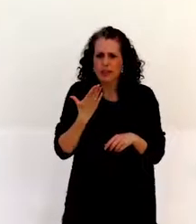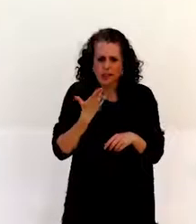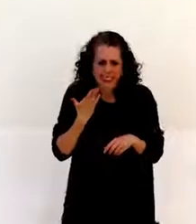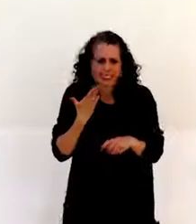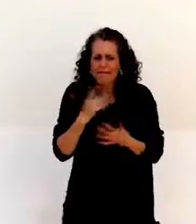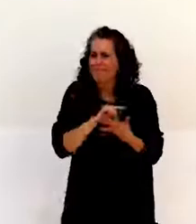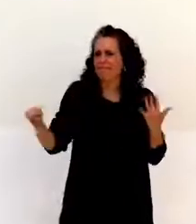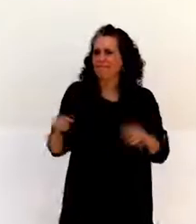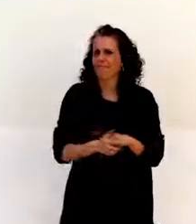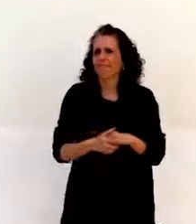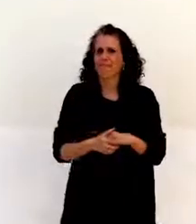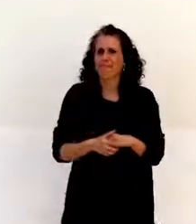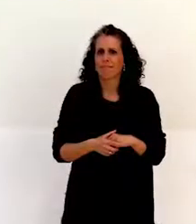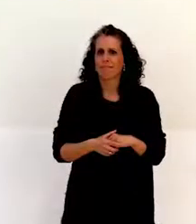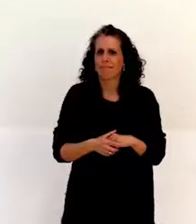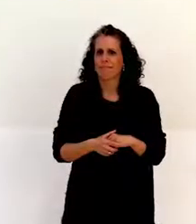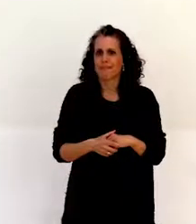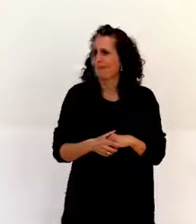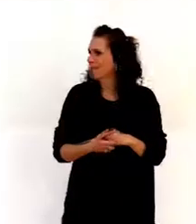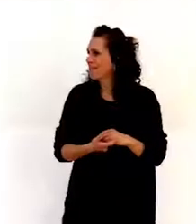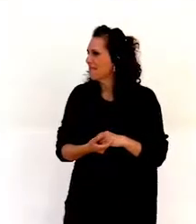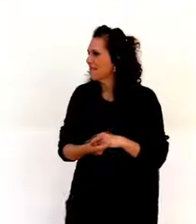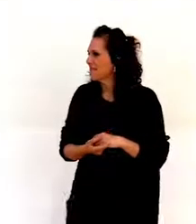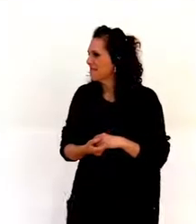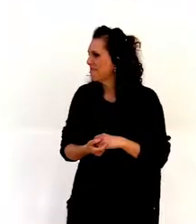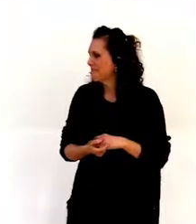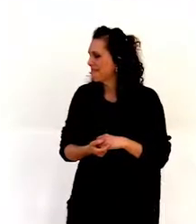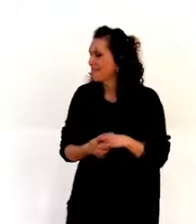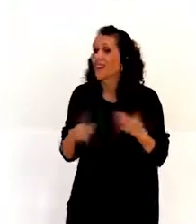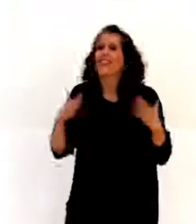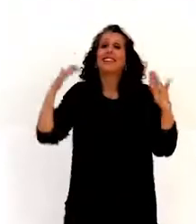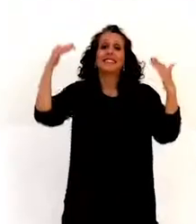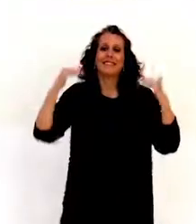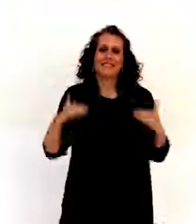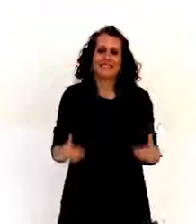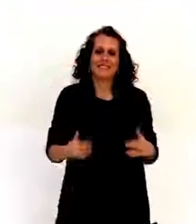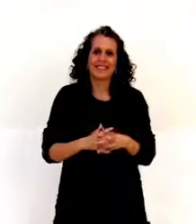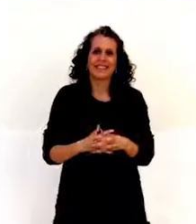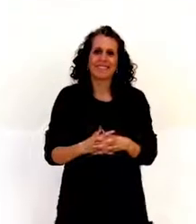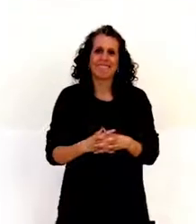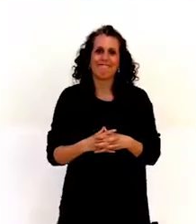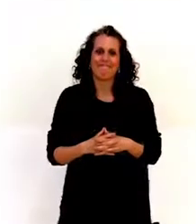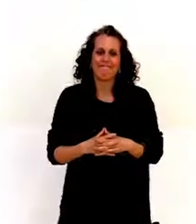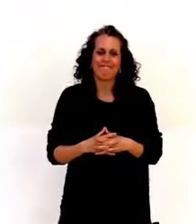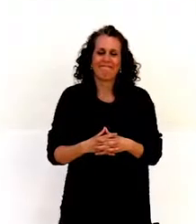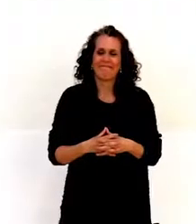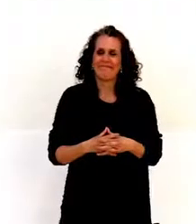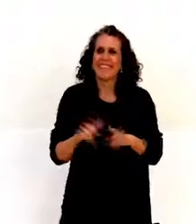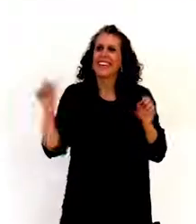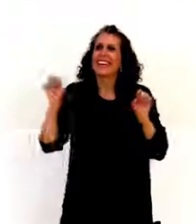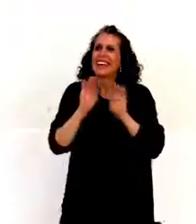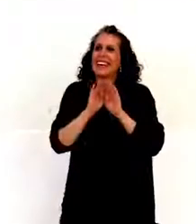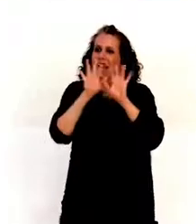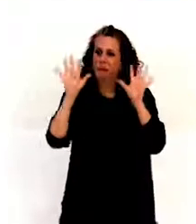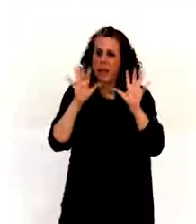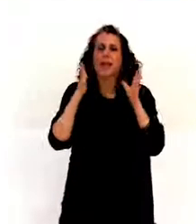so we can go on. The next slide, please. Committee adopted seven general